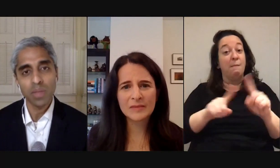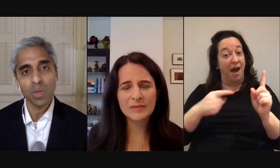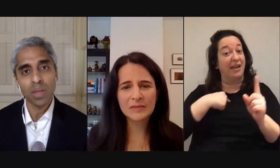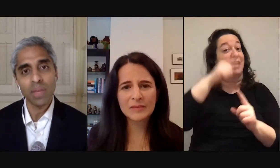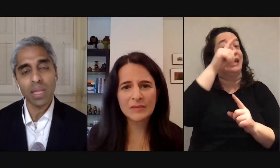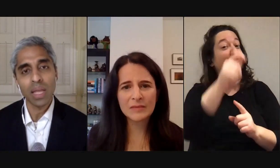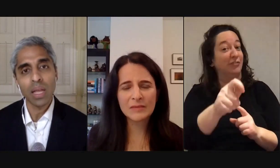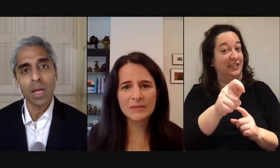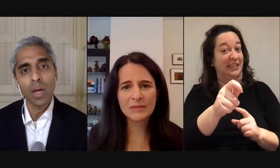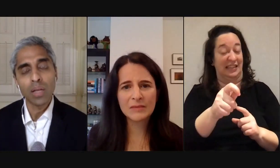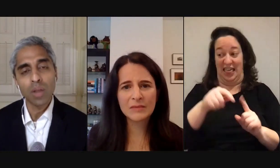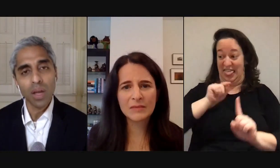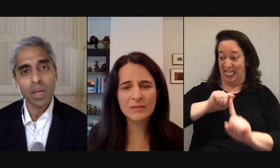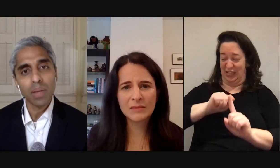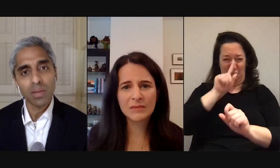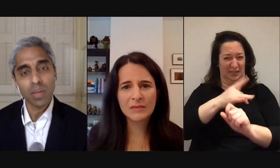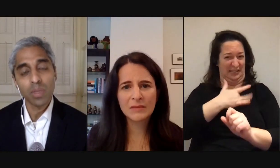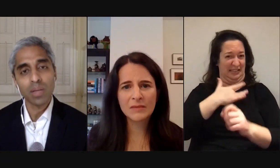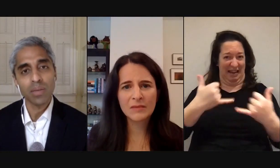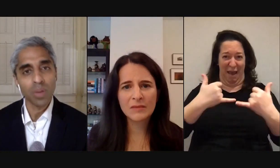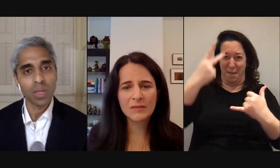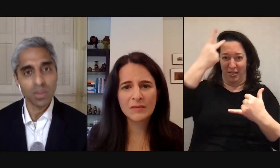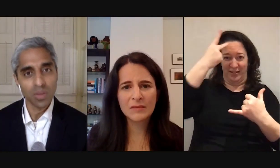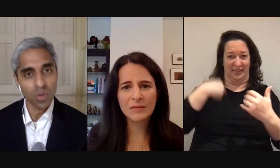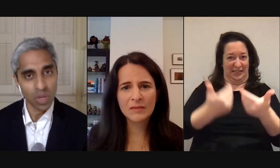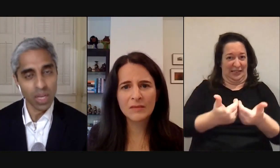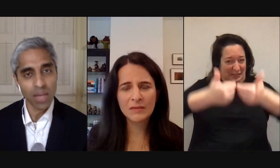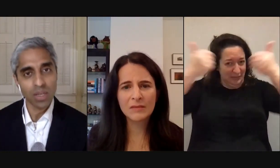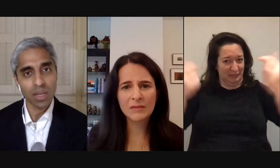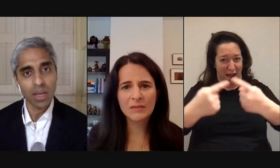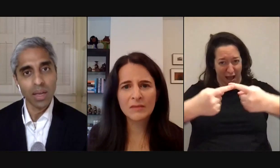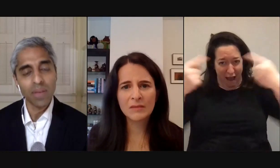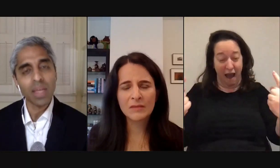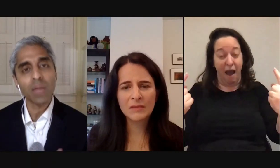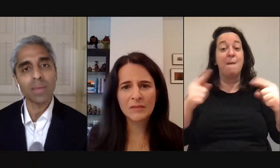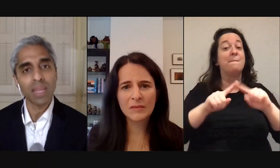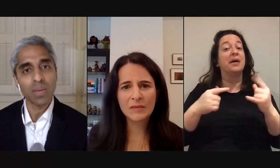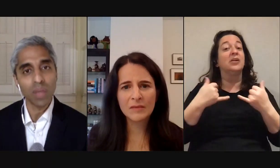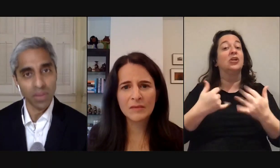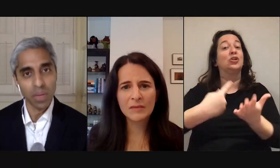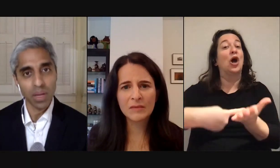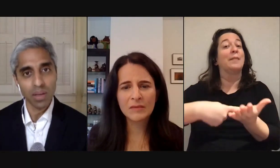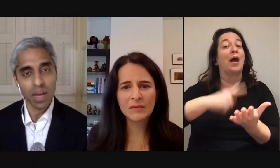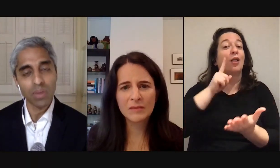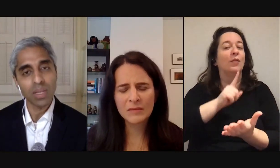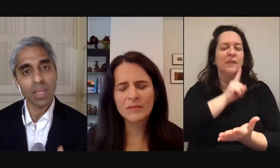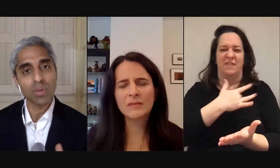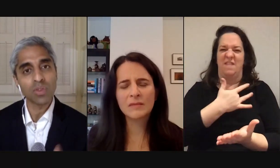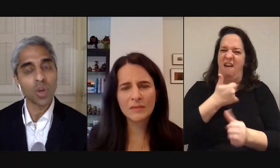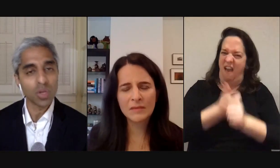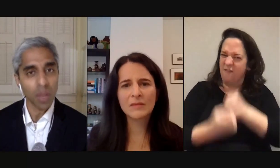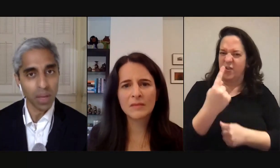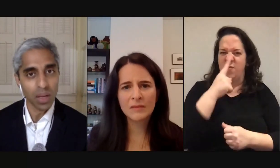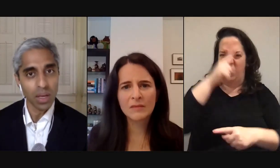an environment as we're living in that in talking about the subject of loneliness and social connection it felt like it resonated with everybody and I would